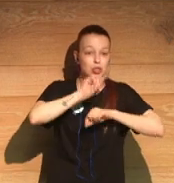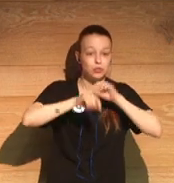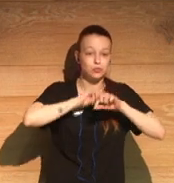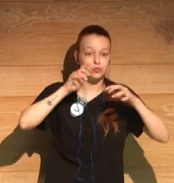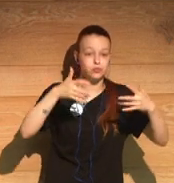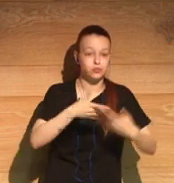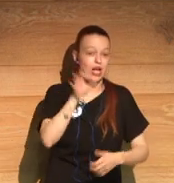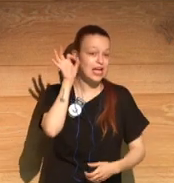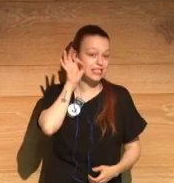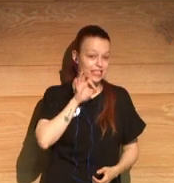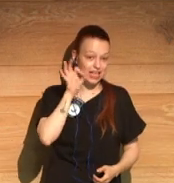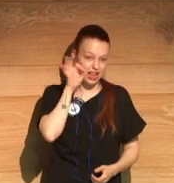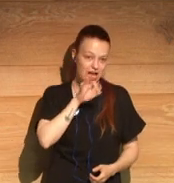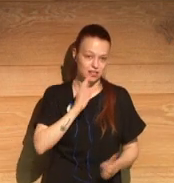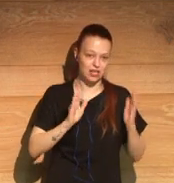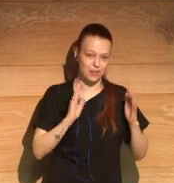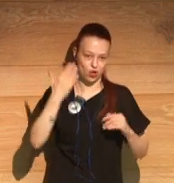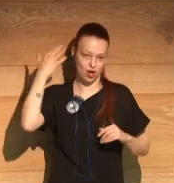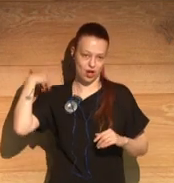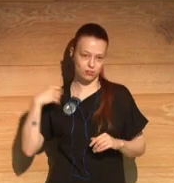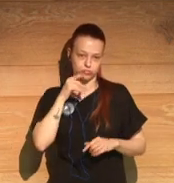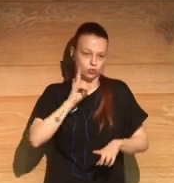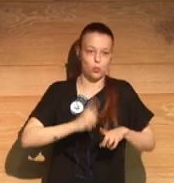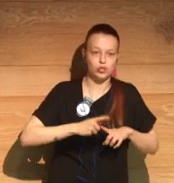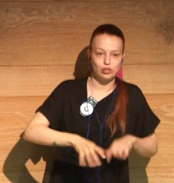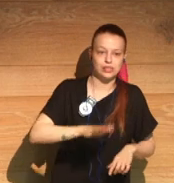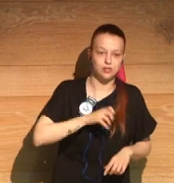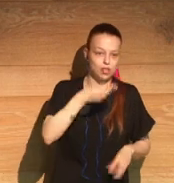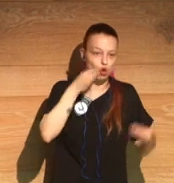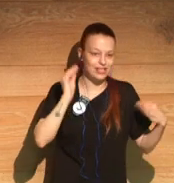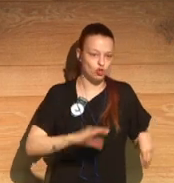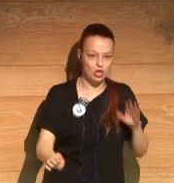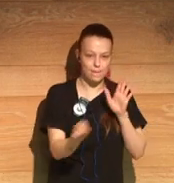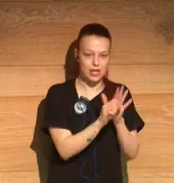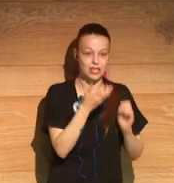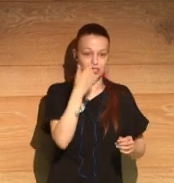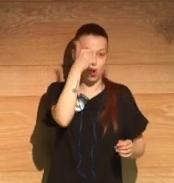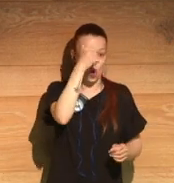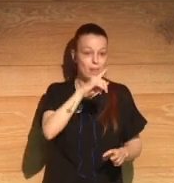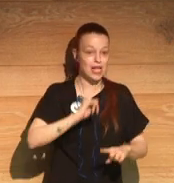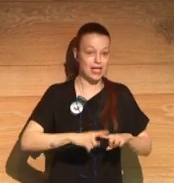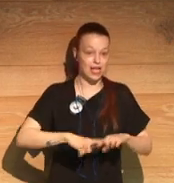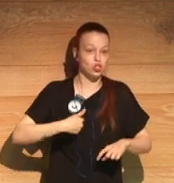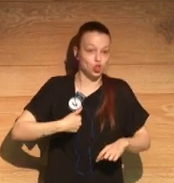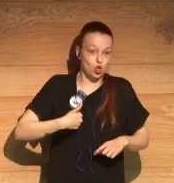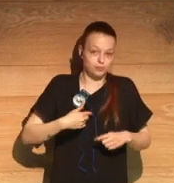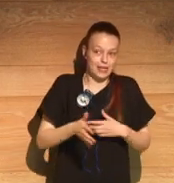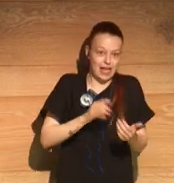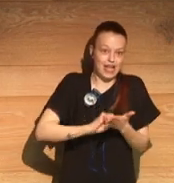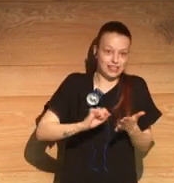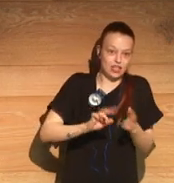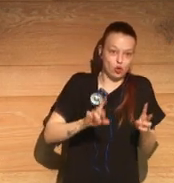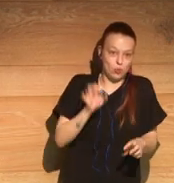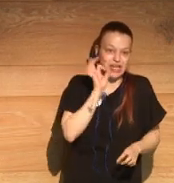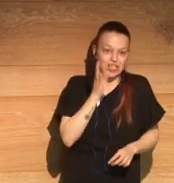important parts of history and that for a gay man, you know, you have to write if you're going to write it through those years, you can't ignore those things.